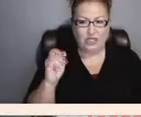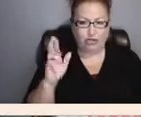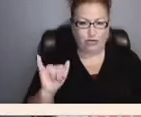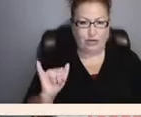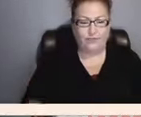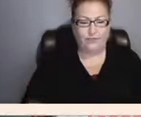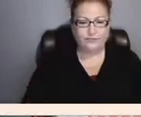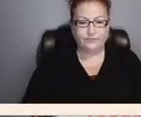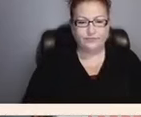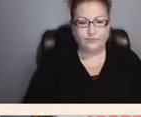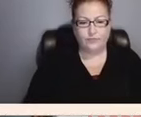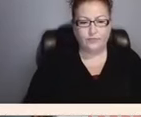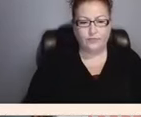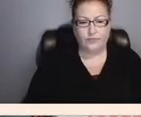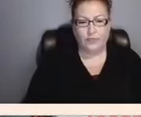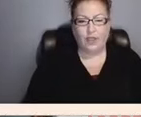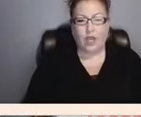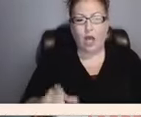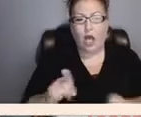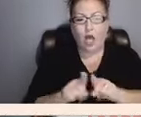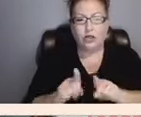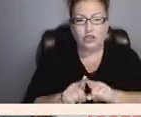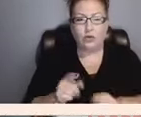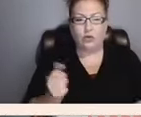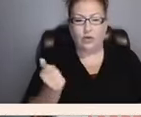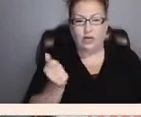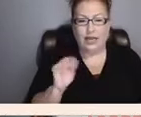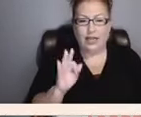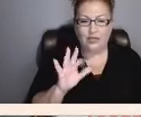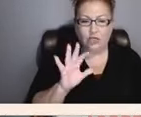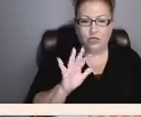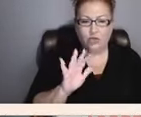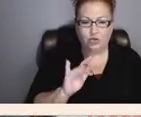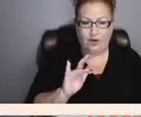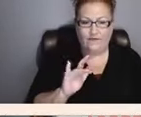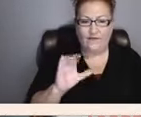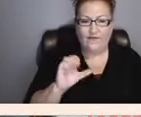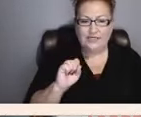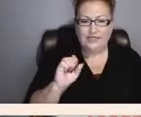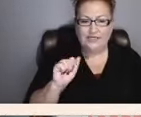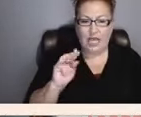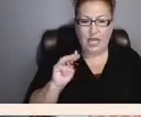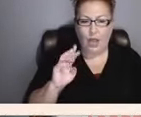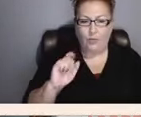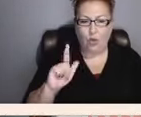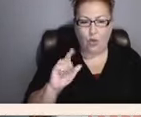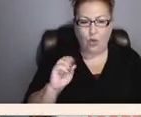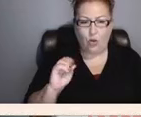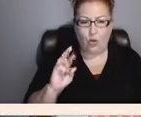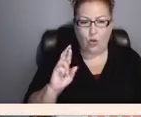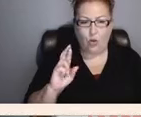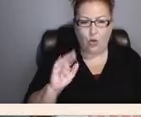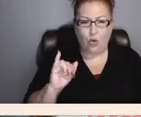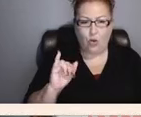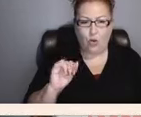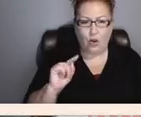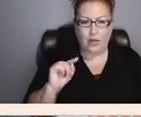Also in 1925, Samuel Orton began his extensive study of